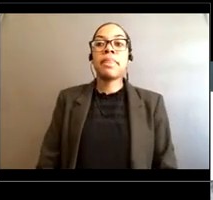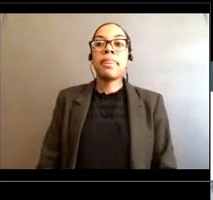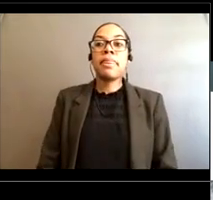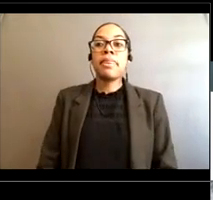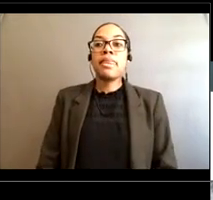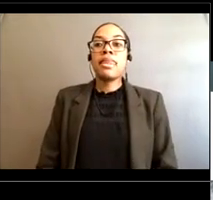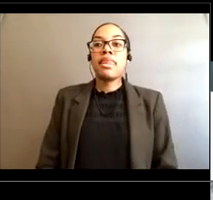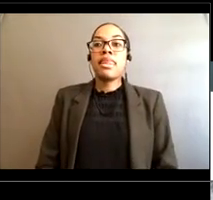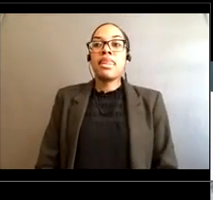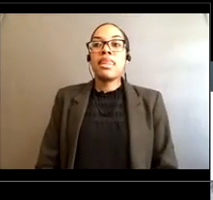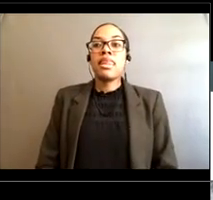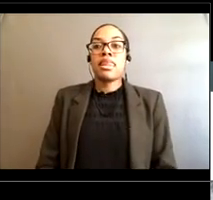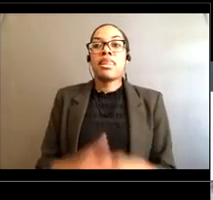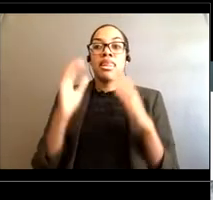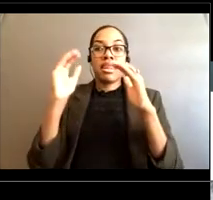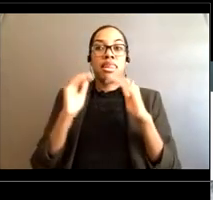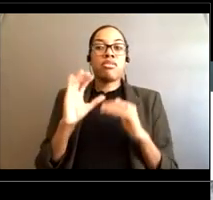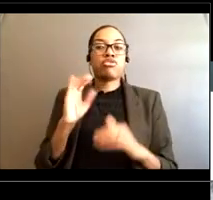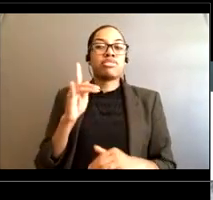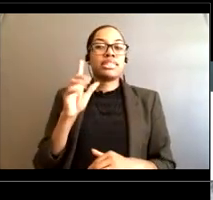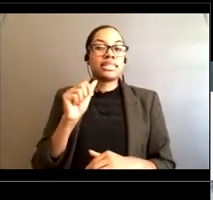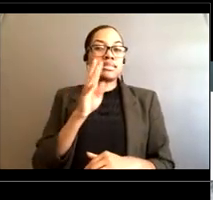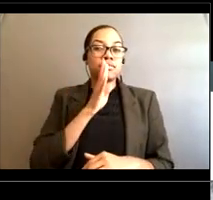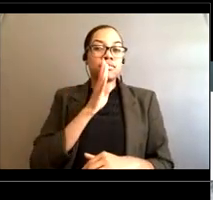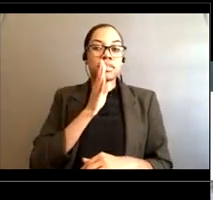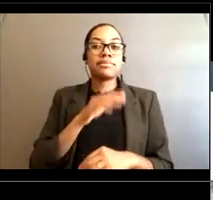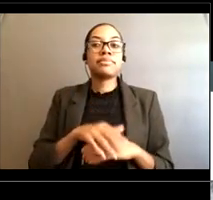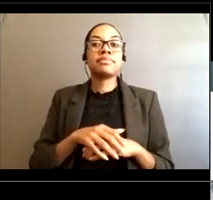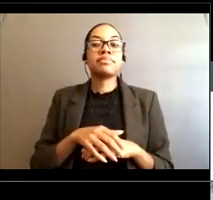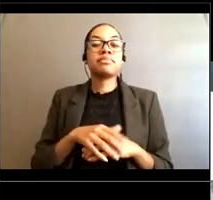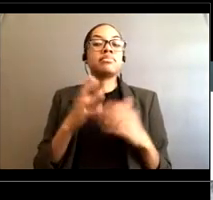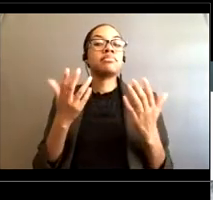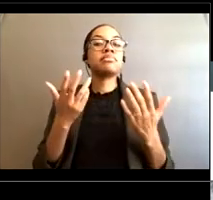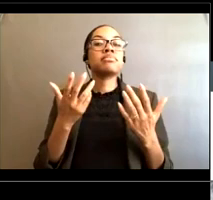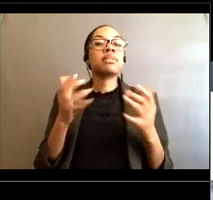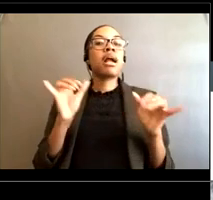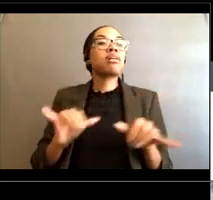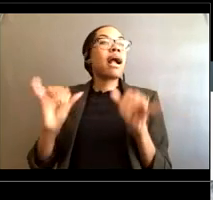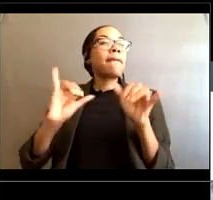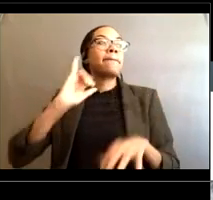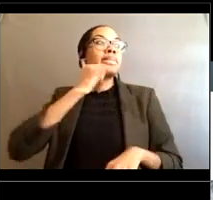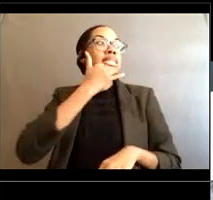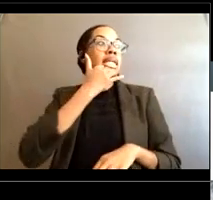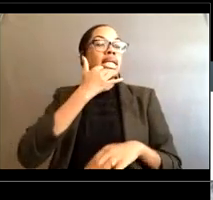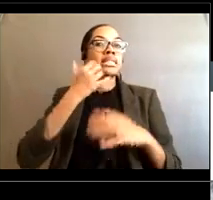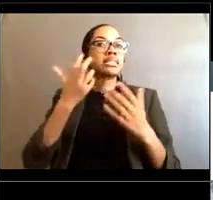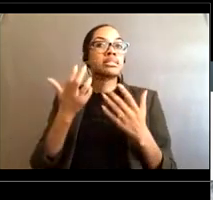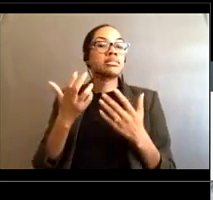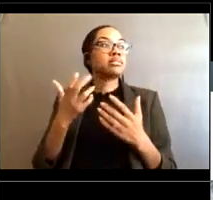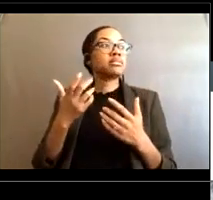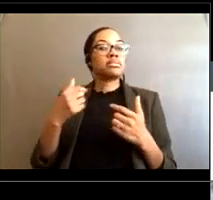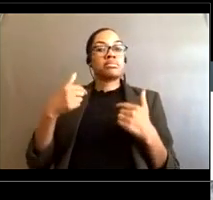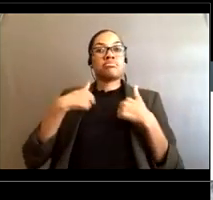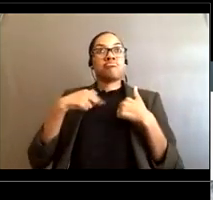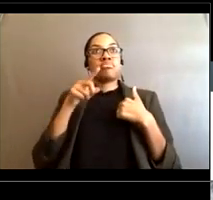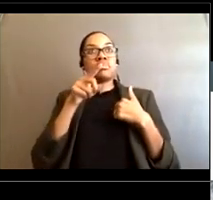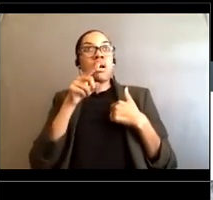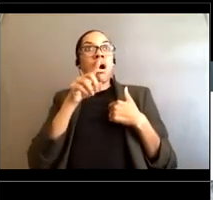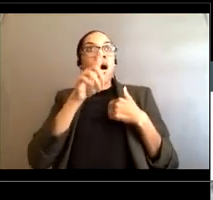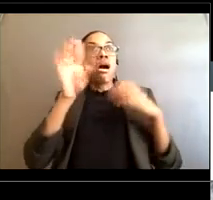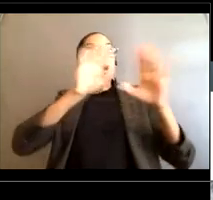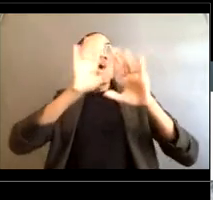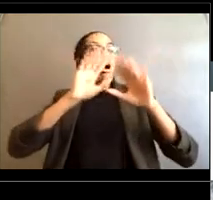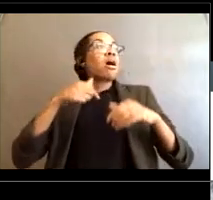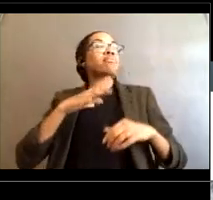What are some common mistakes that A person might make when they're trying they're attempting to rescue someone from a rip